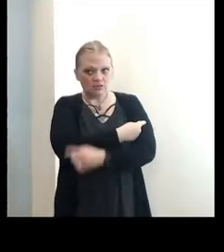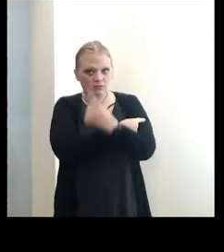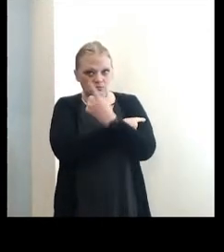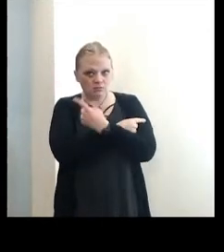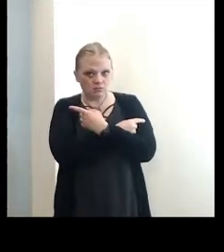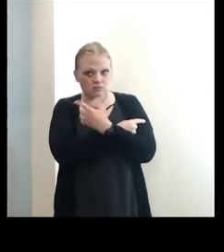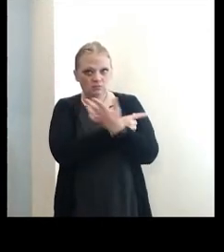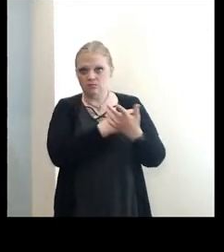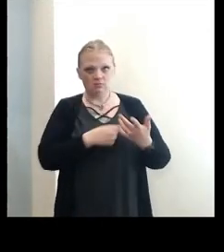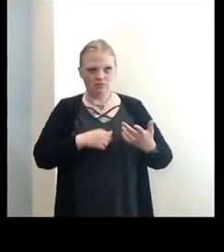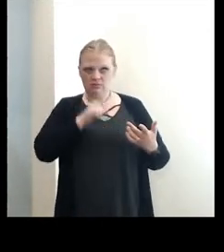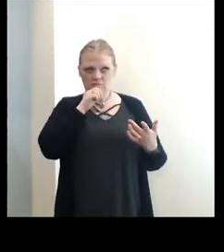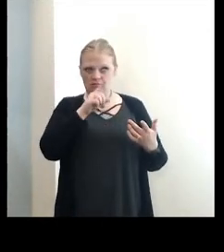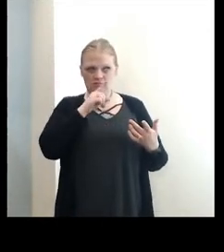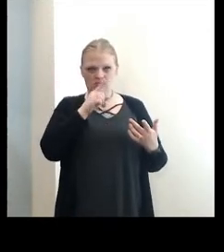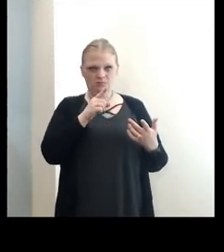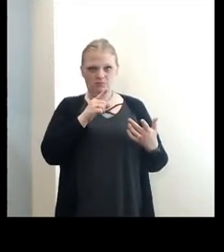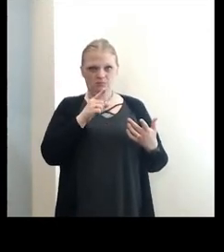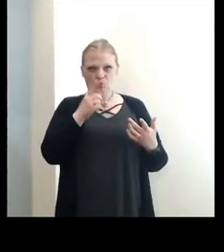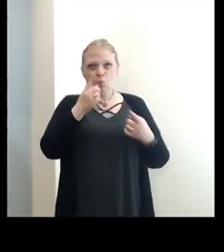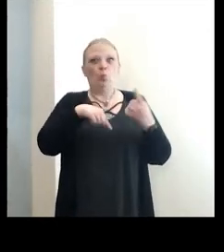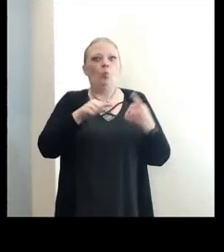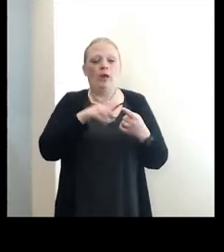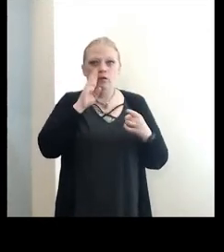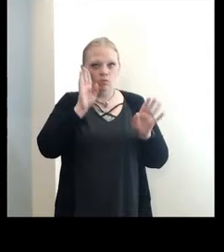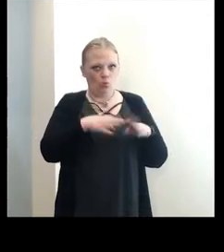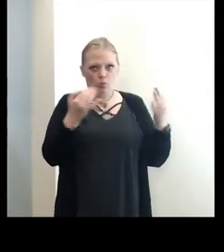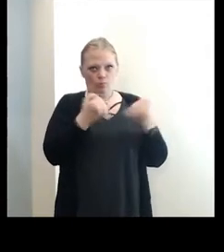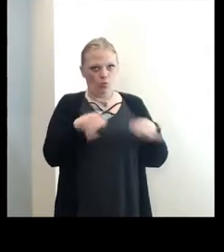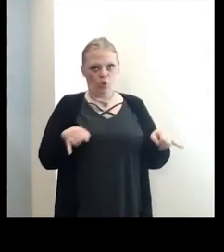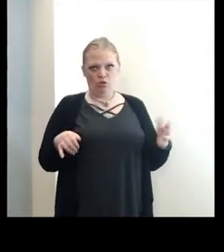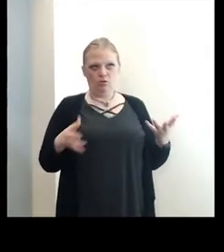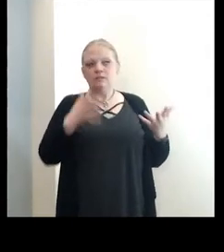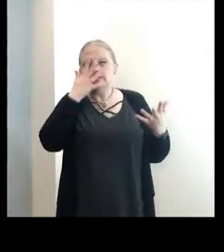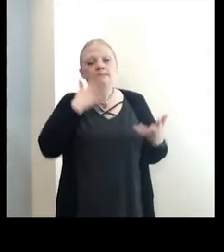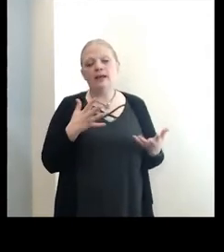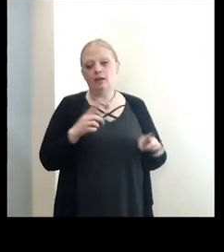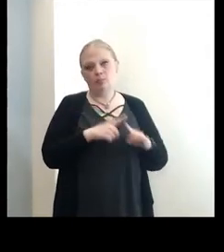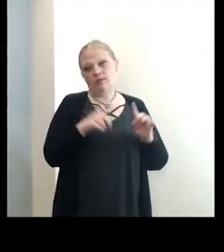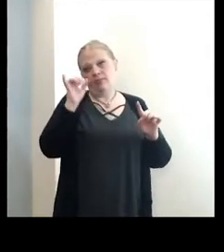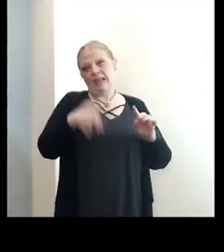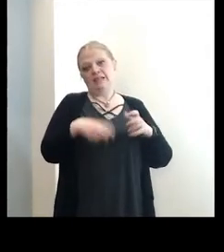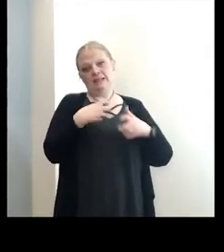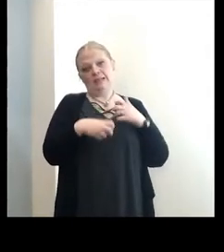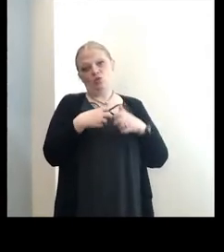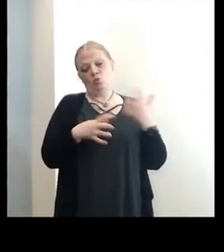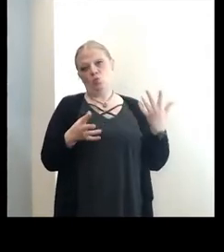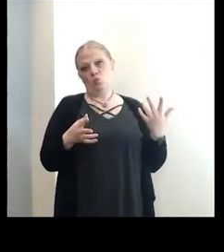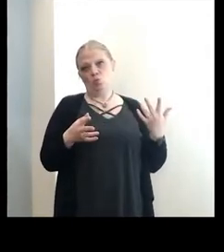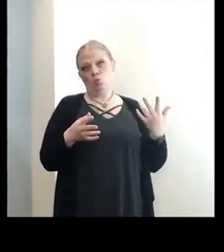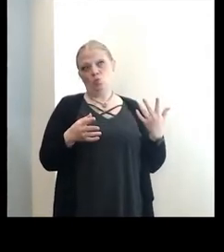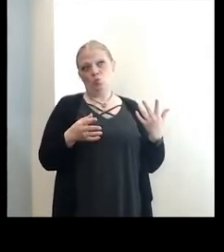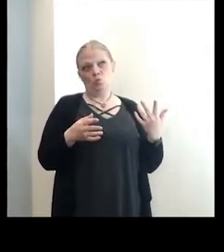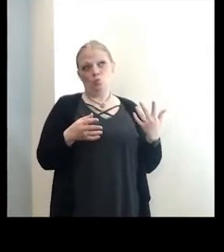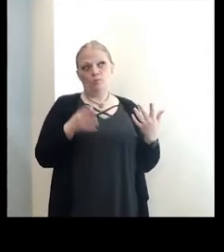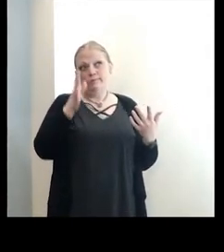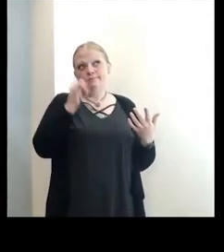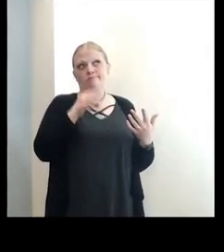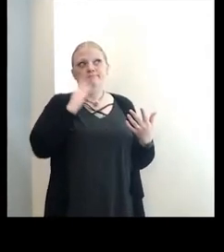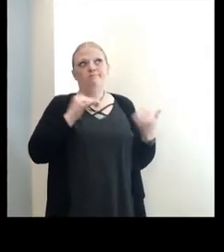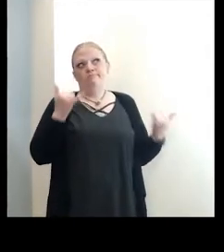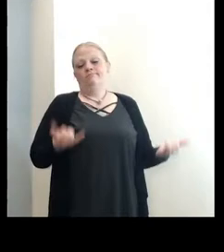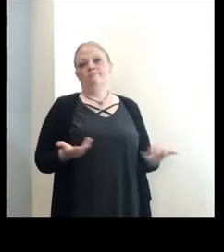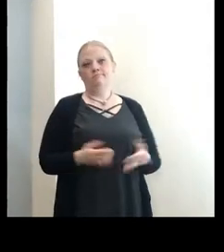I'm not certain when they're going to open up the border. It's sad, but that's the issue in the days that we're dealing with right now.